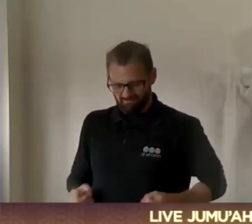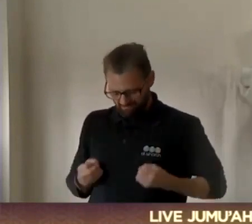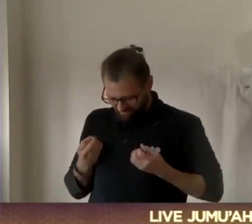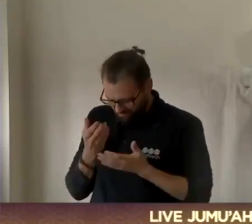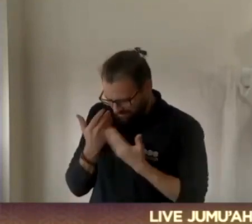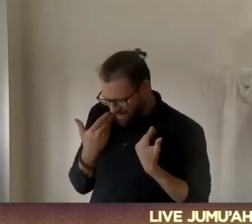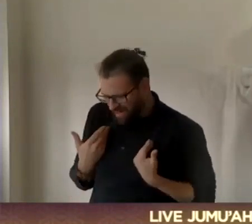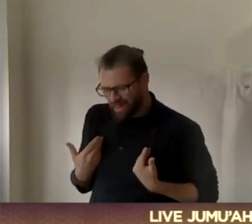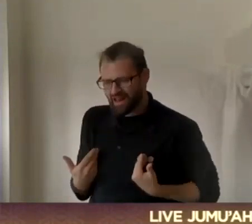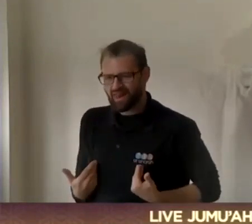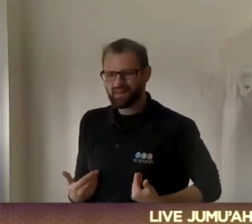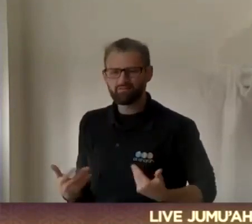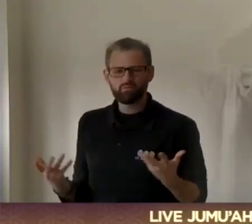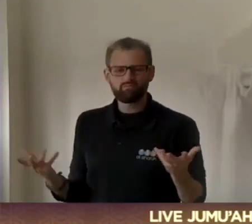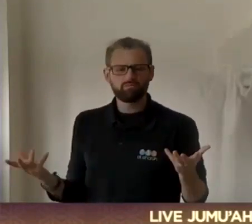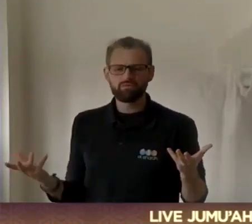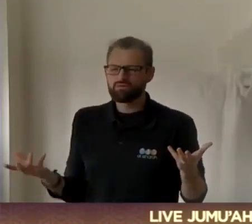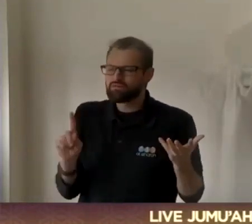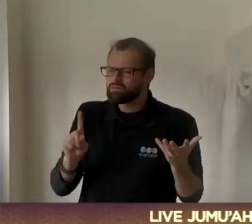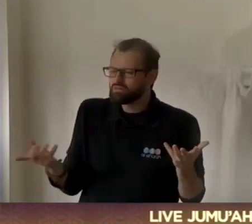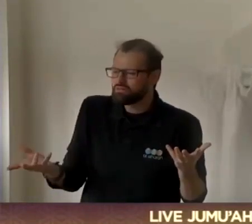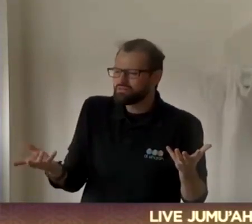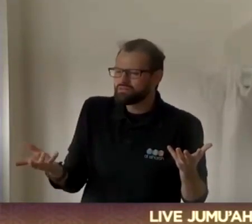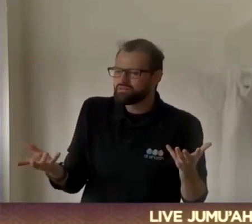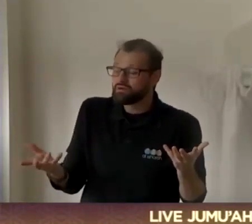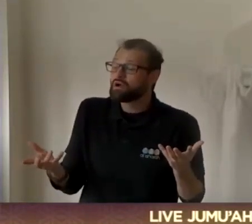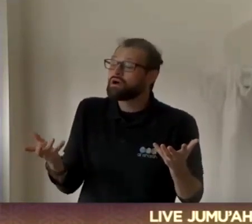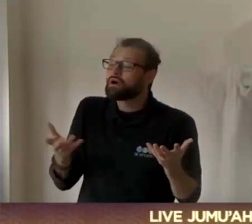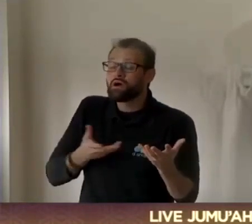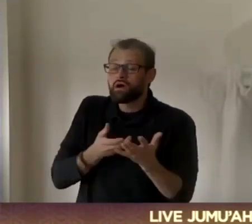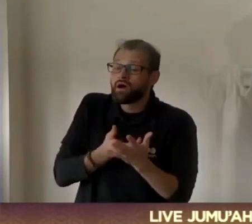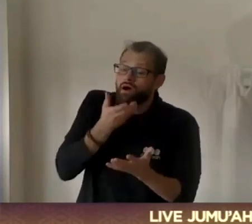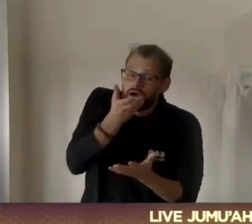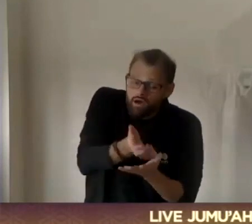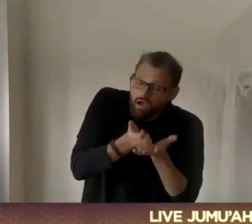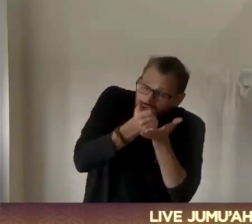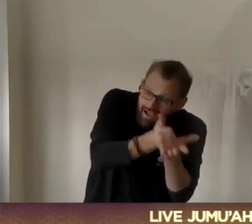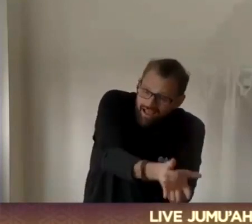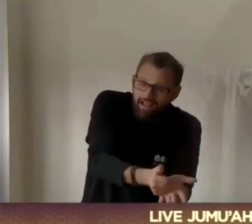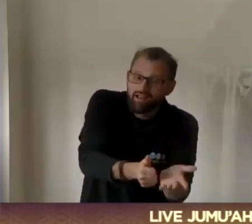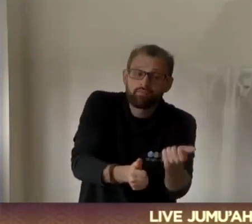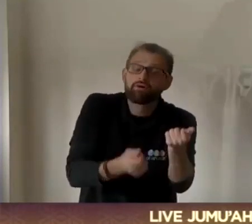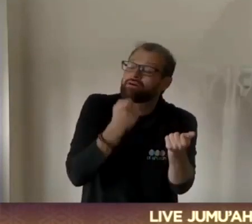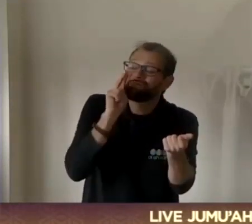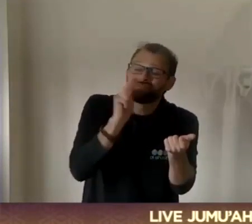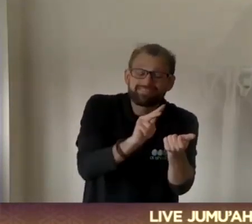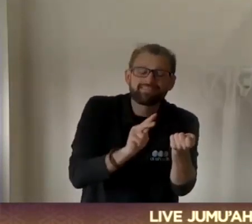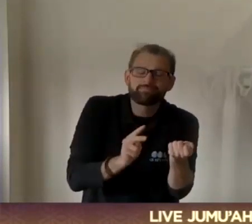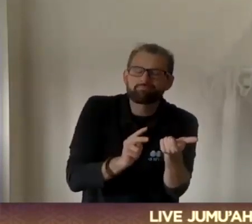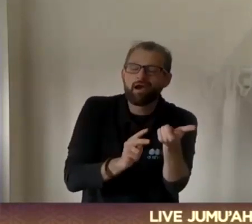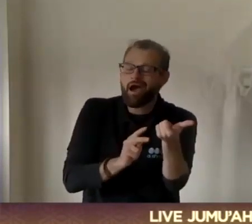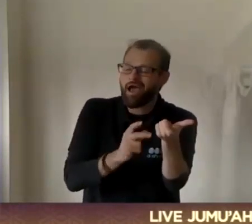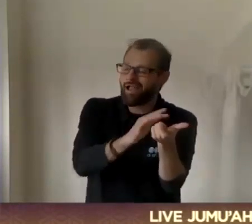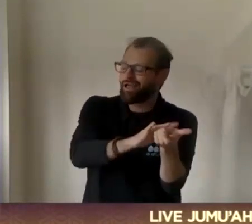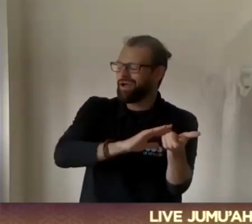If want happiness, put a smile on the face of others and see the smile Allah will place in your heart. Amazing. You put